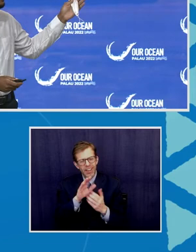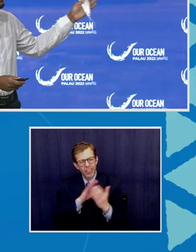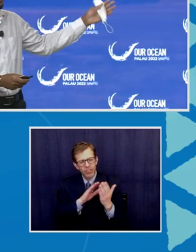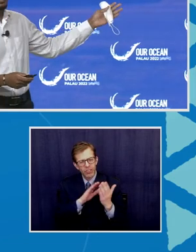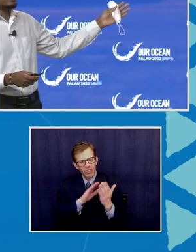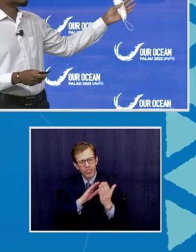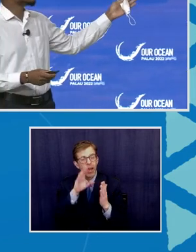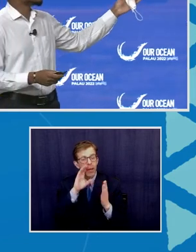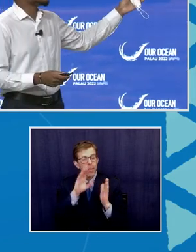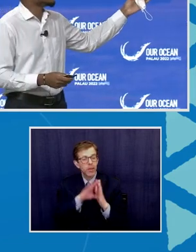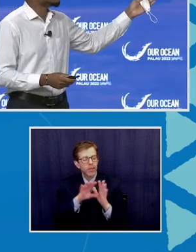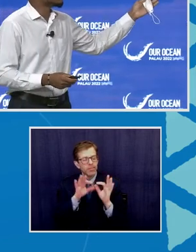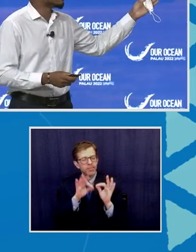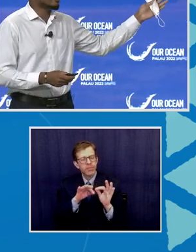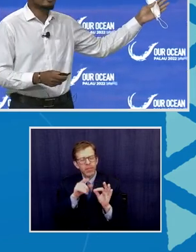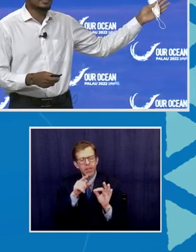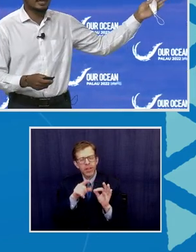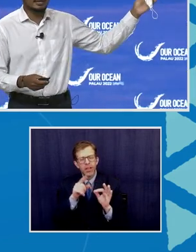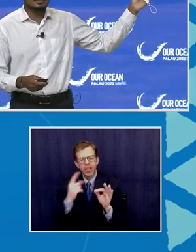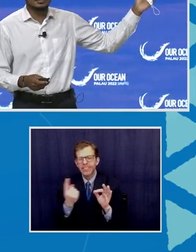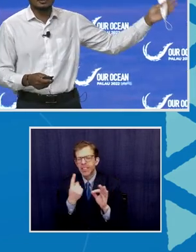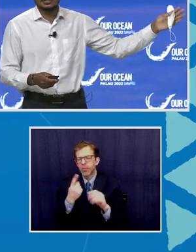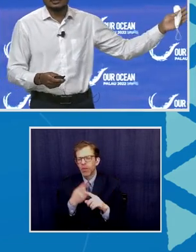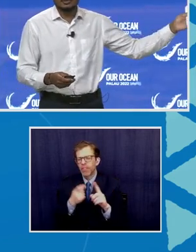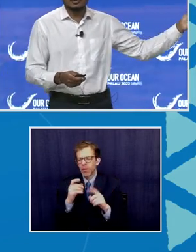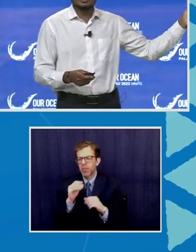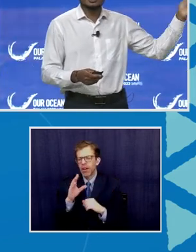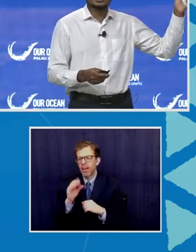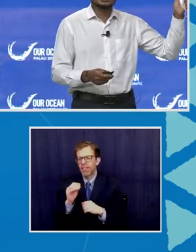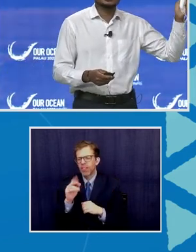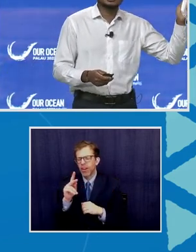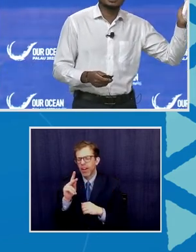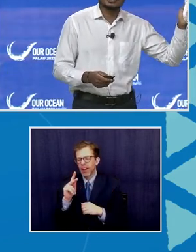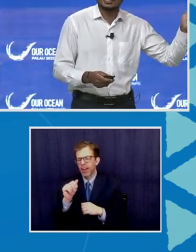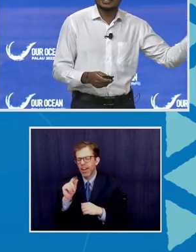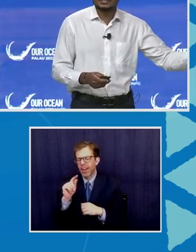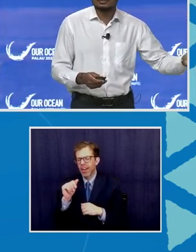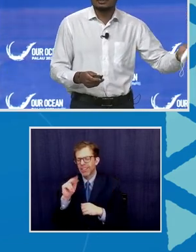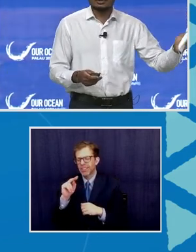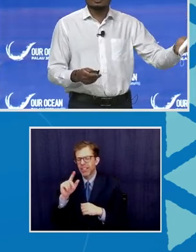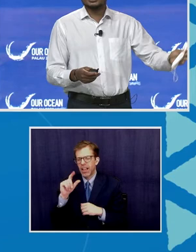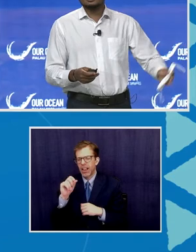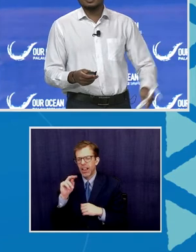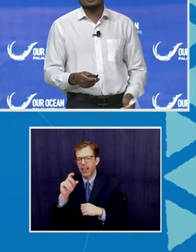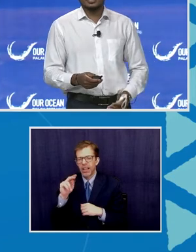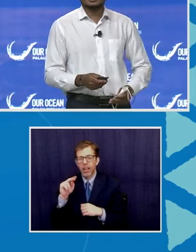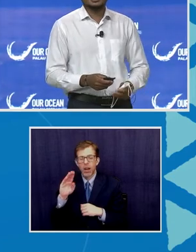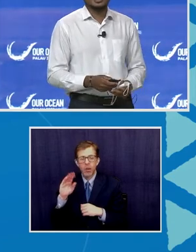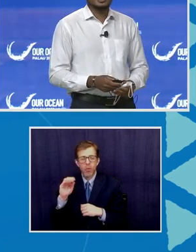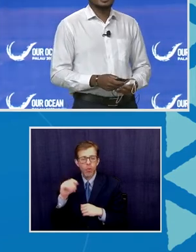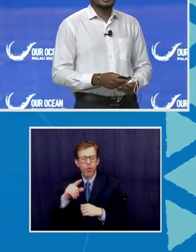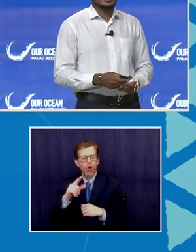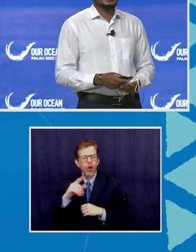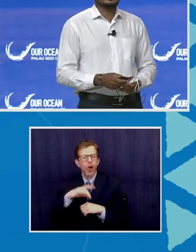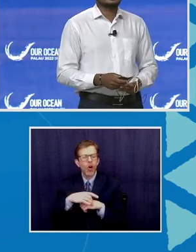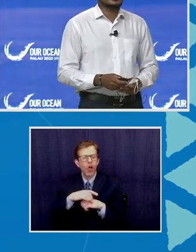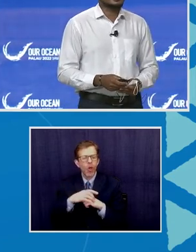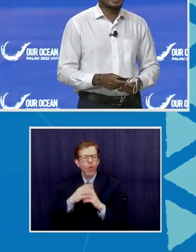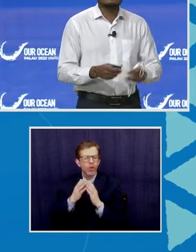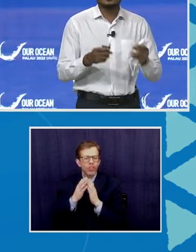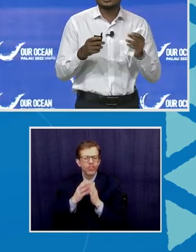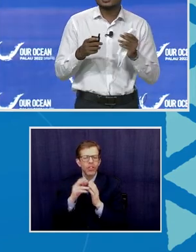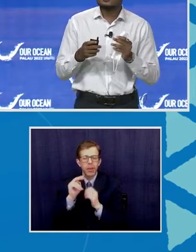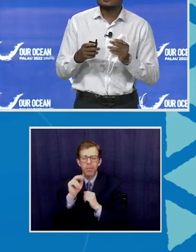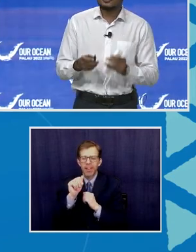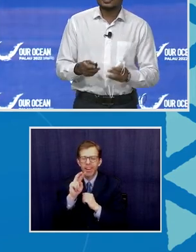somebody from Africa, Captain London Global. She is a global ship navigator and